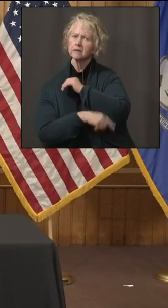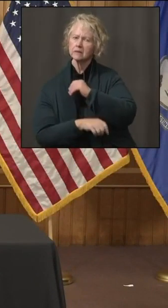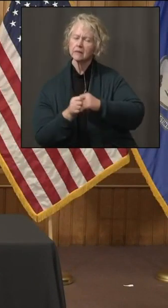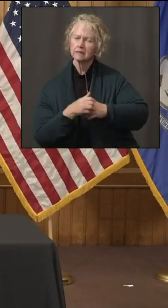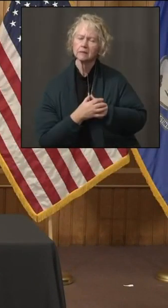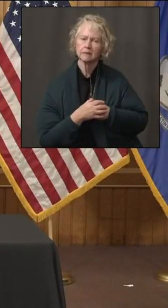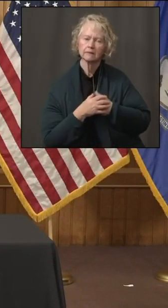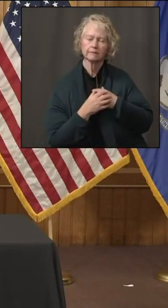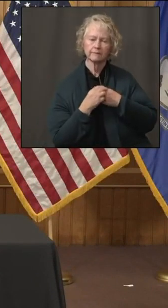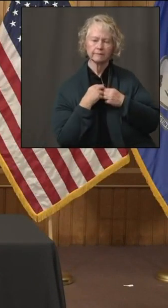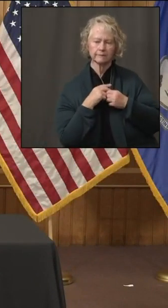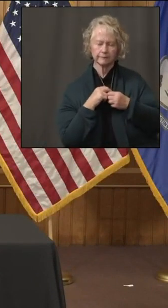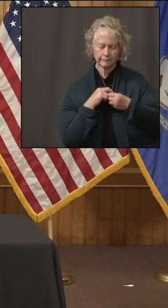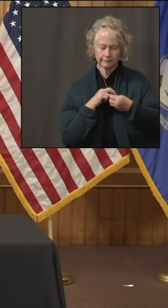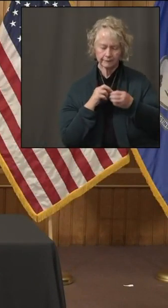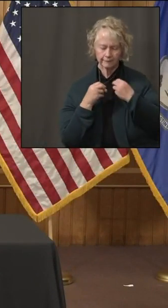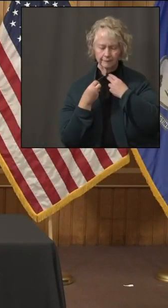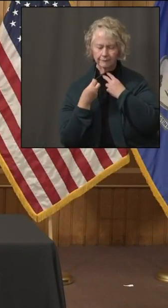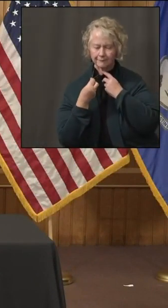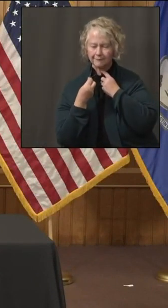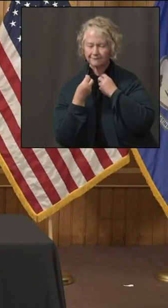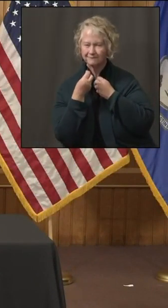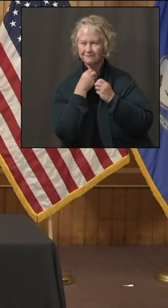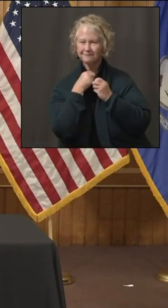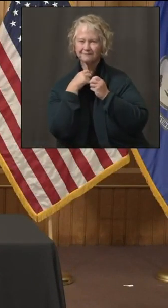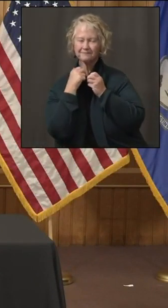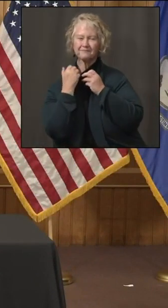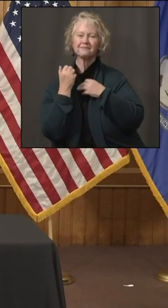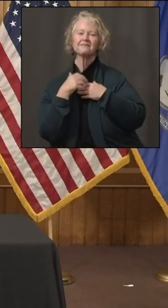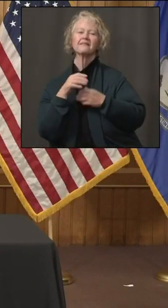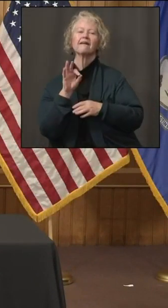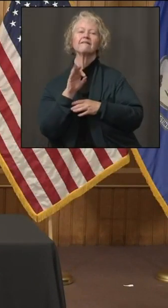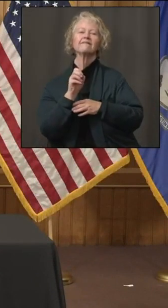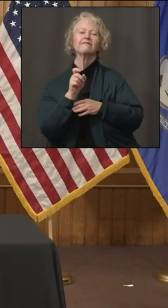Okay. Thank you. Thank you. Fox 61.